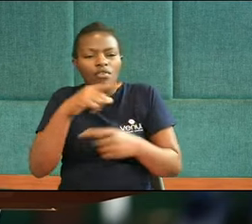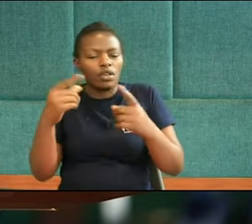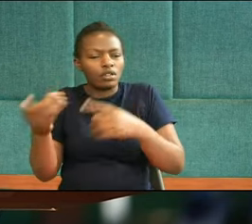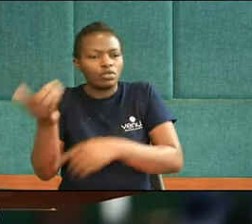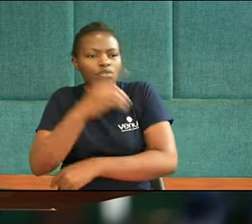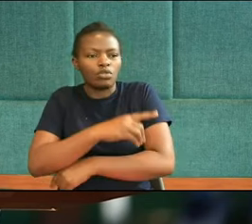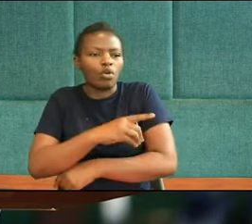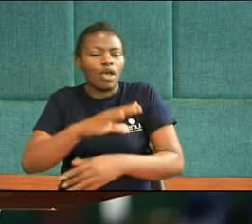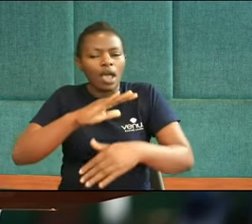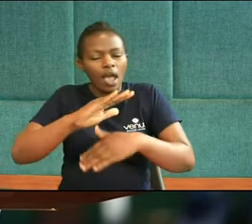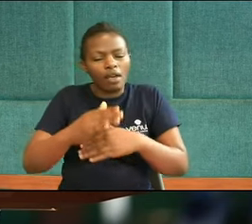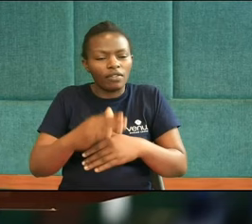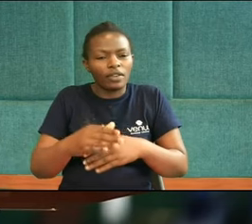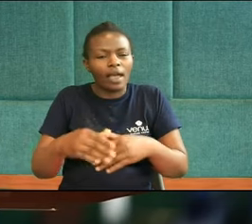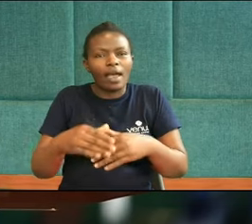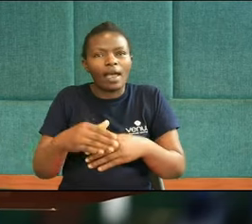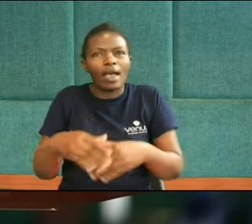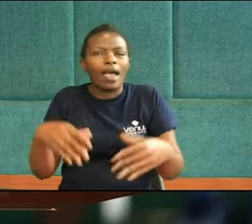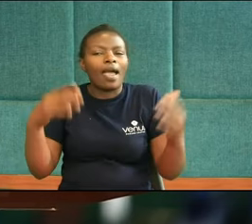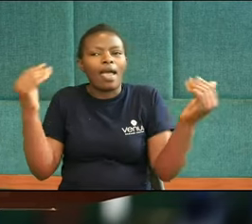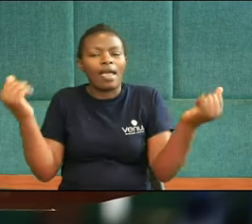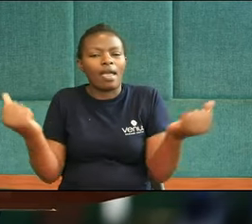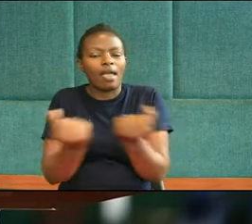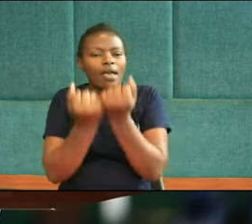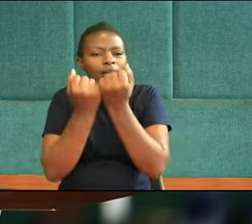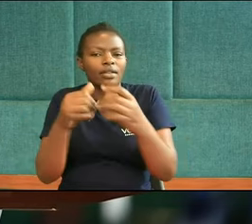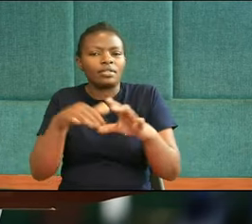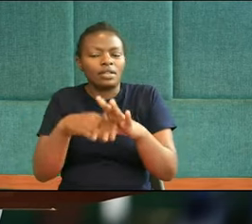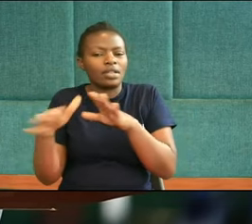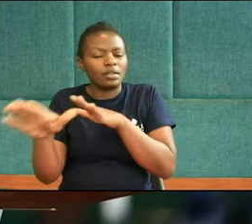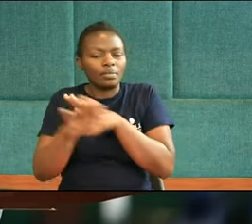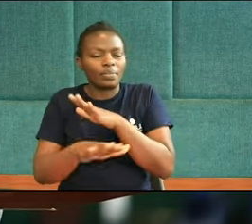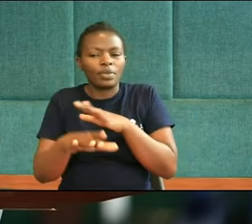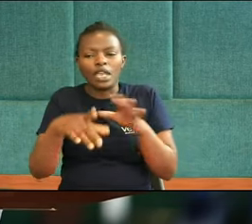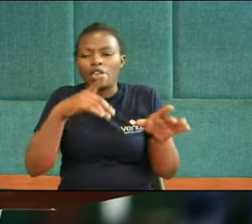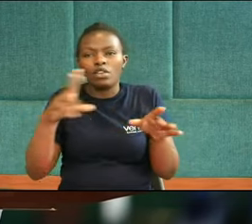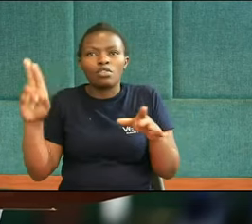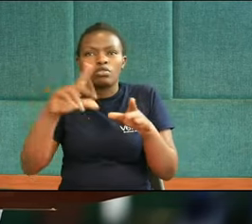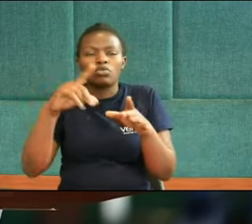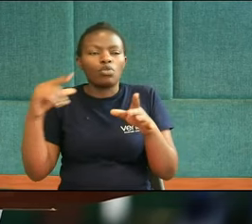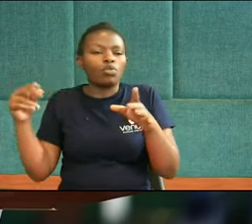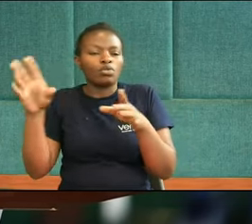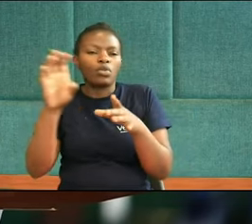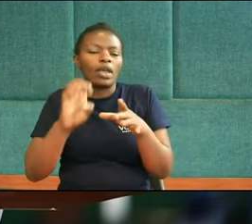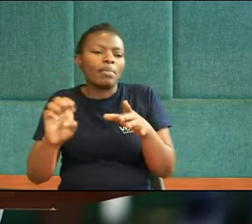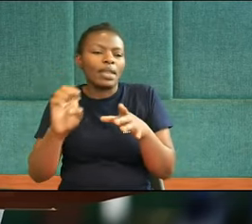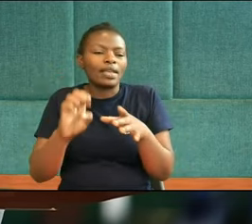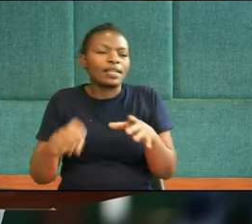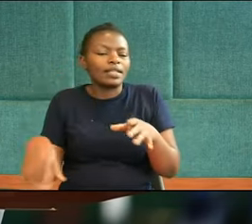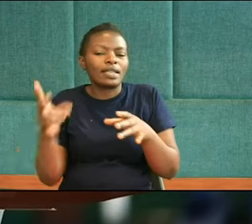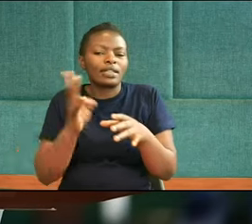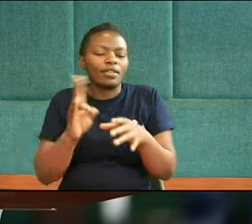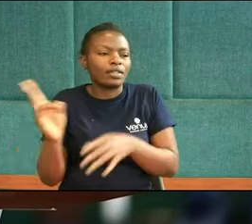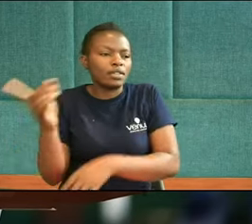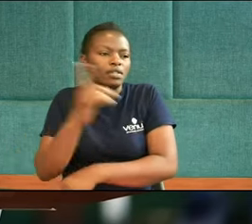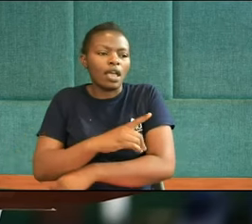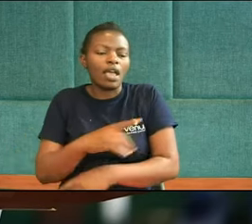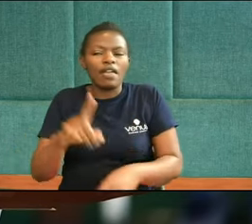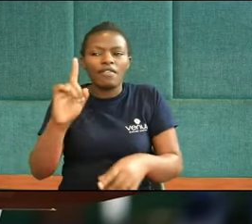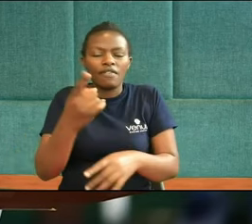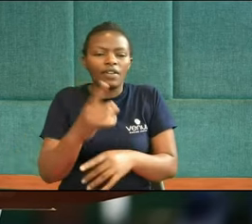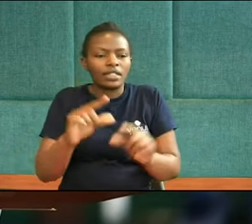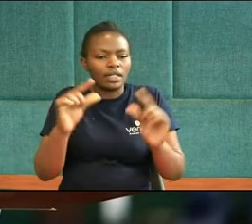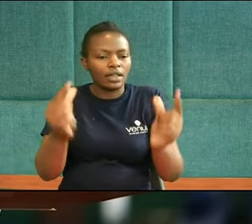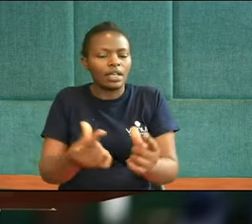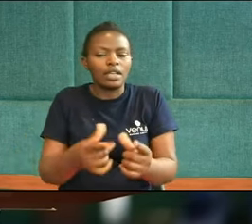to go to school after a terrible hurricane. Kia didn't always go to Albanese at Seventh Day Adventist Primary School. For first grade, she was homeschooled by